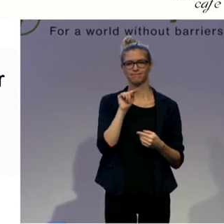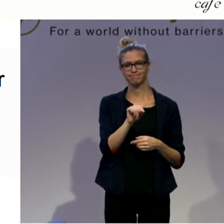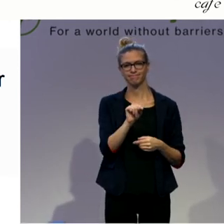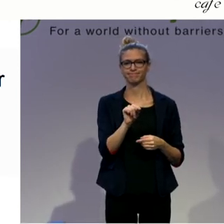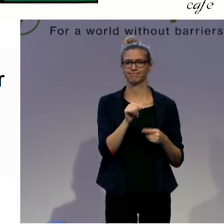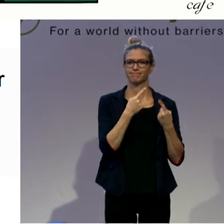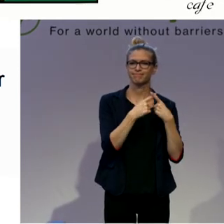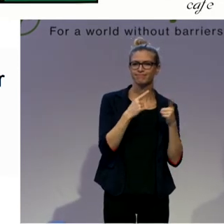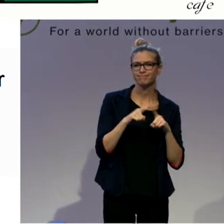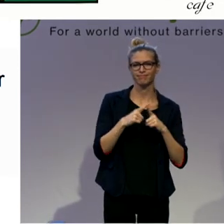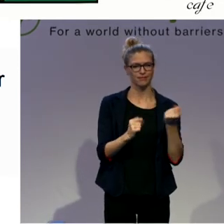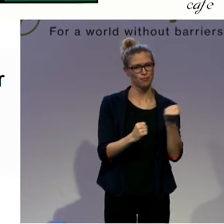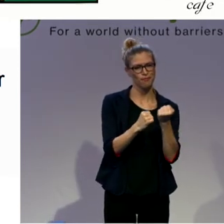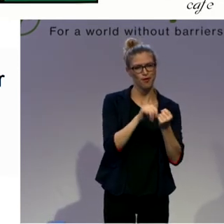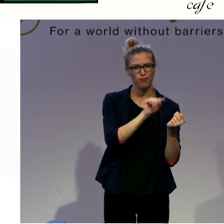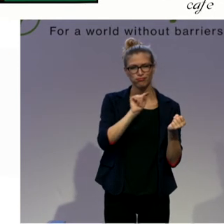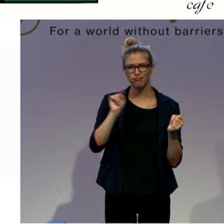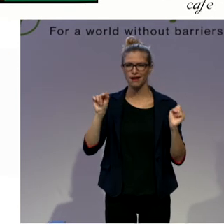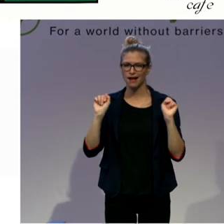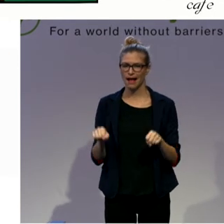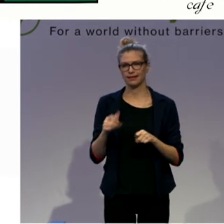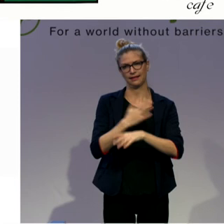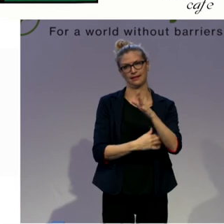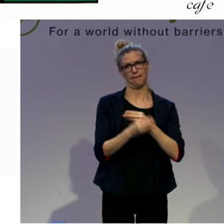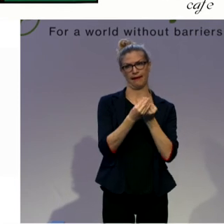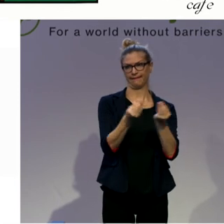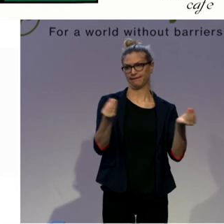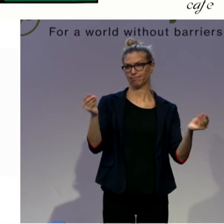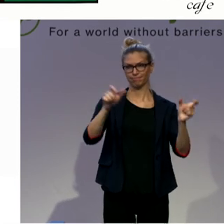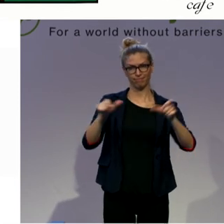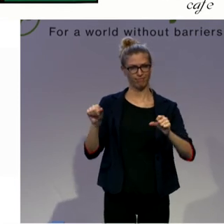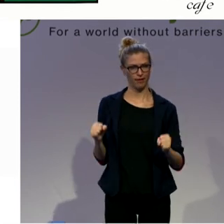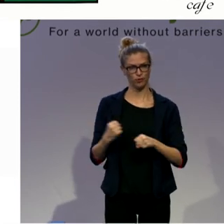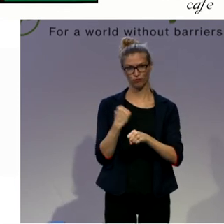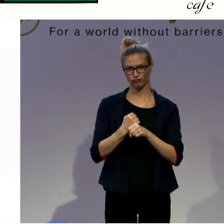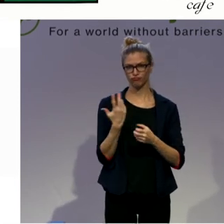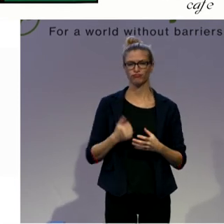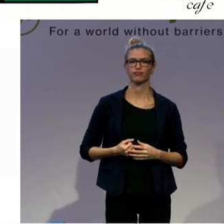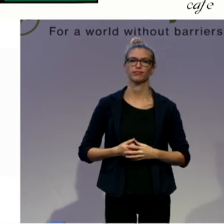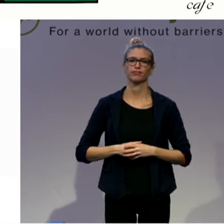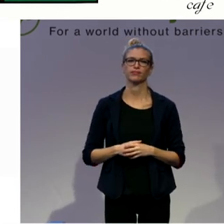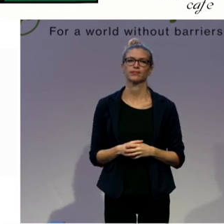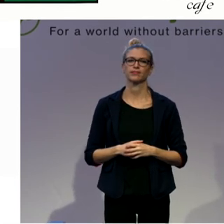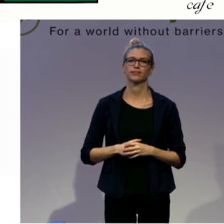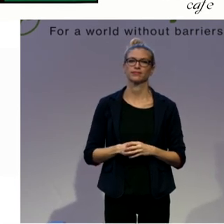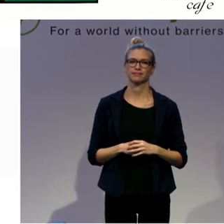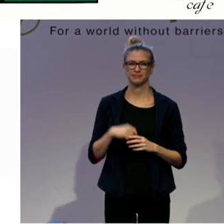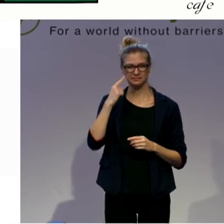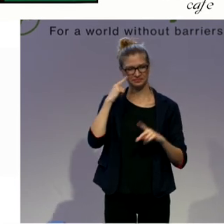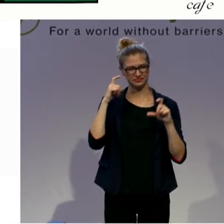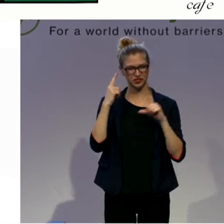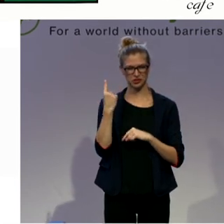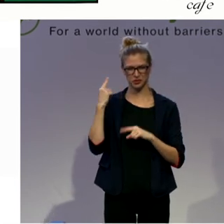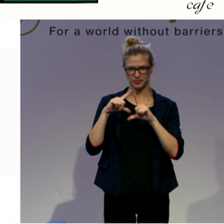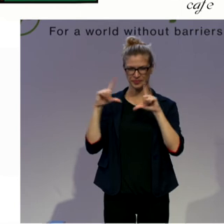support. So on this exercise, it's a picture showing how much Pilates